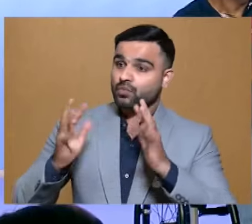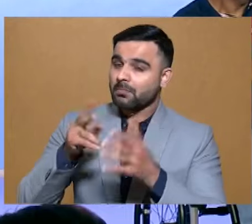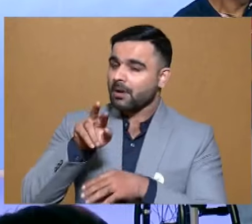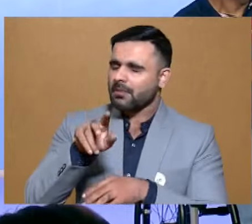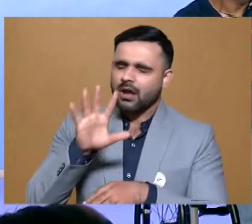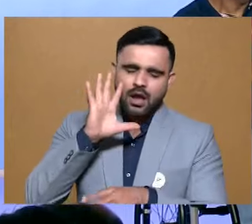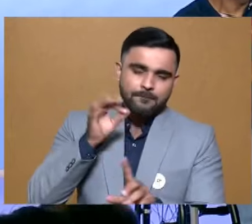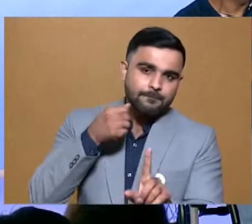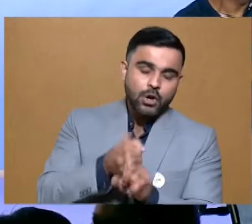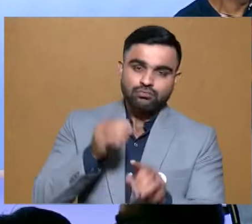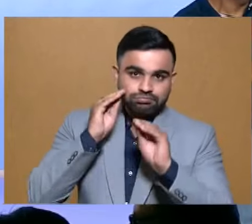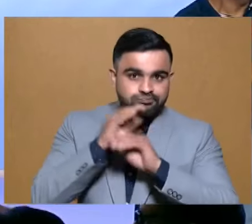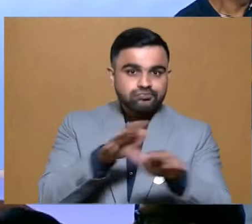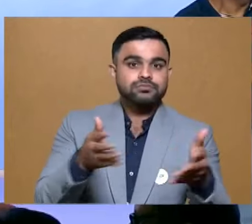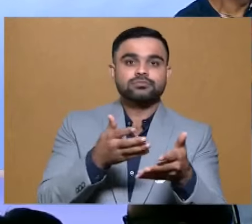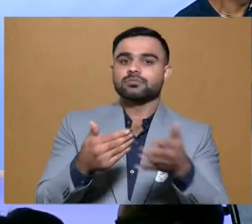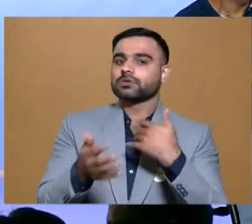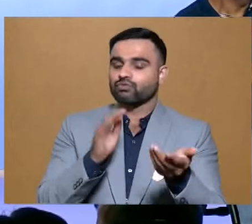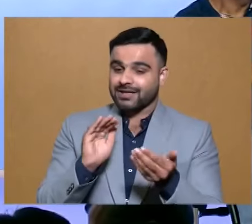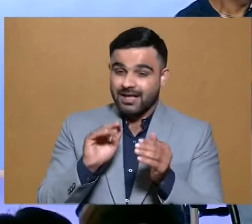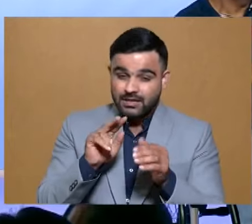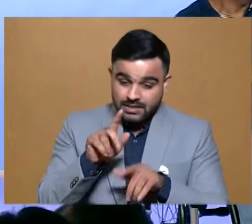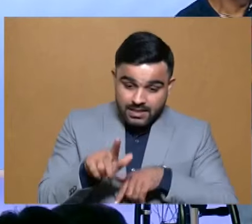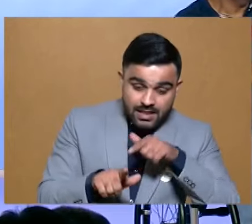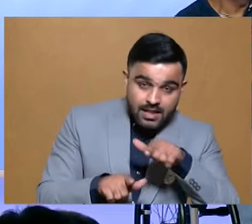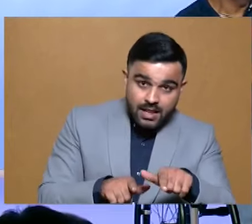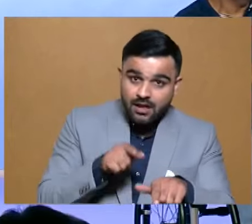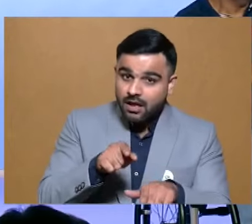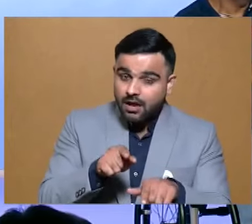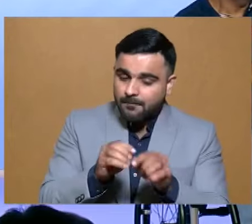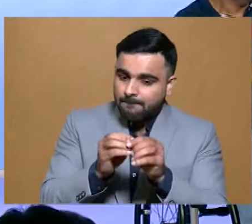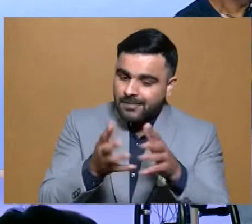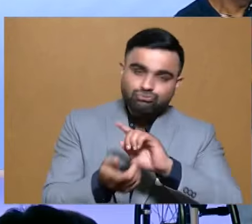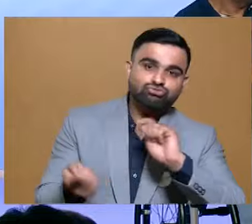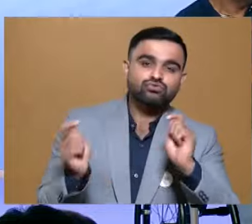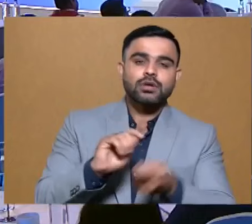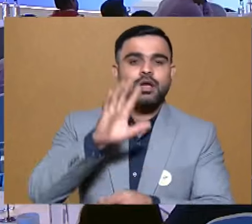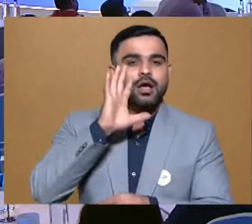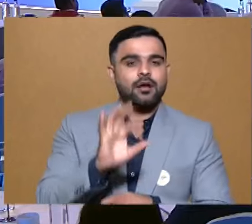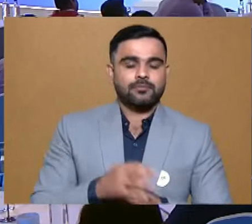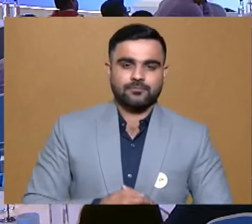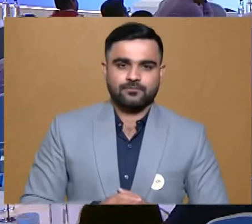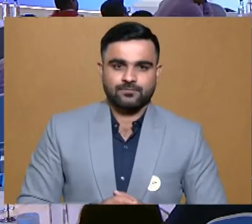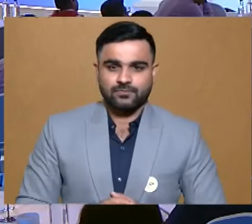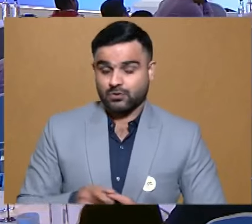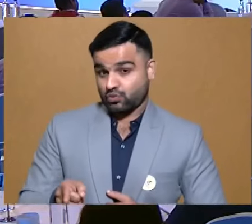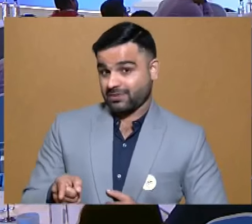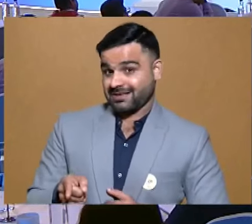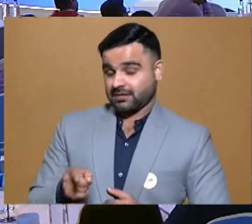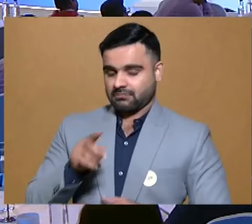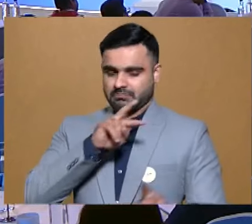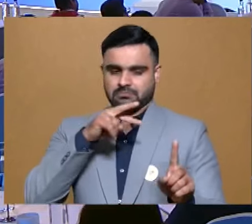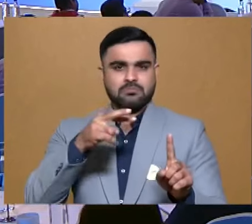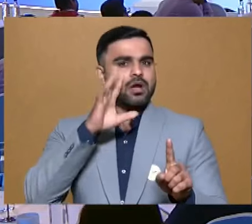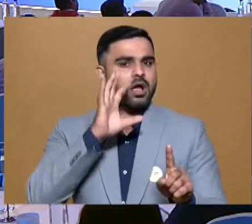us that, you know, that message, however small it may be, has actually gone across. So that's really important. And, you know, I think your